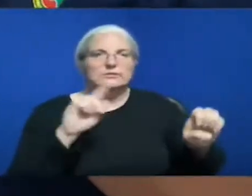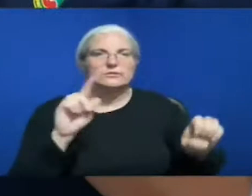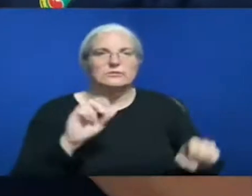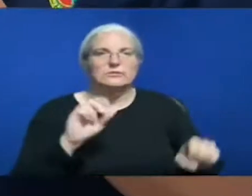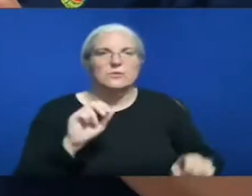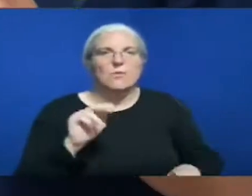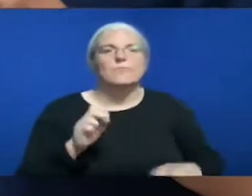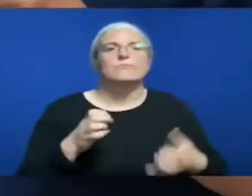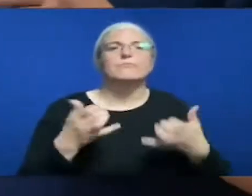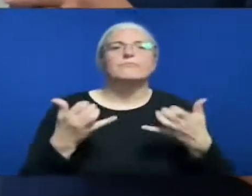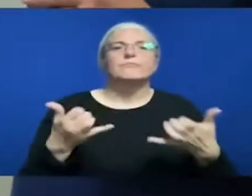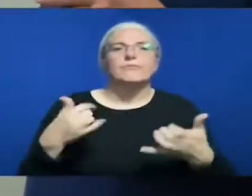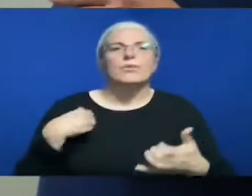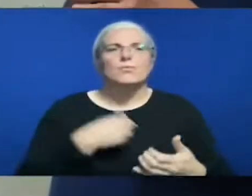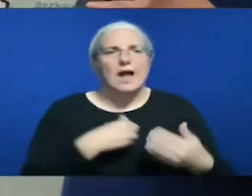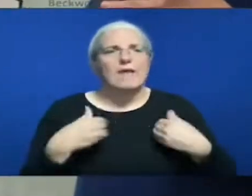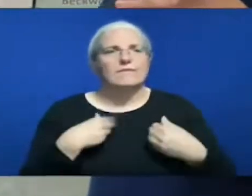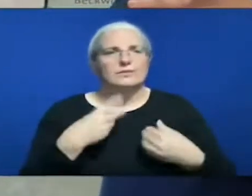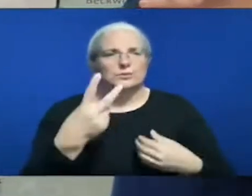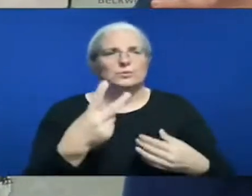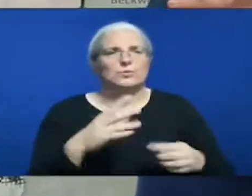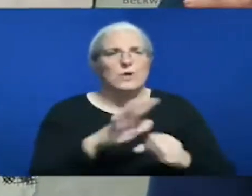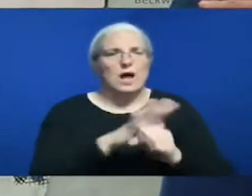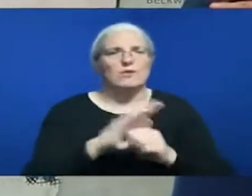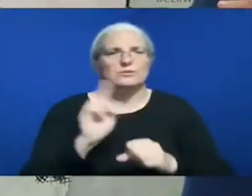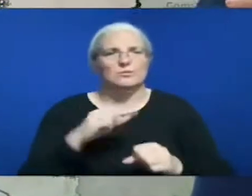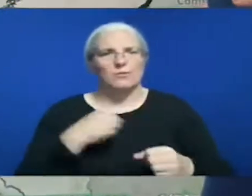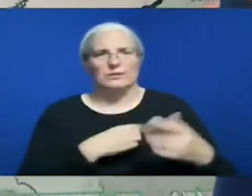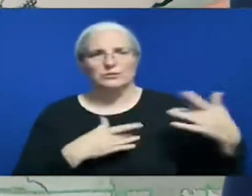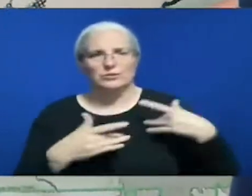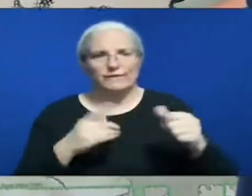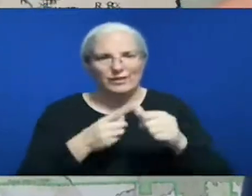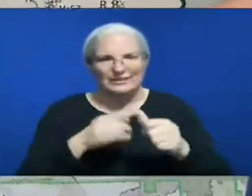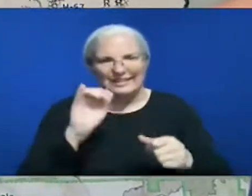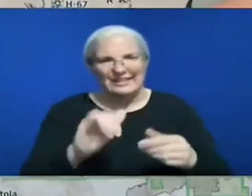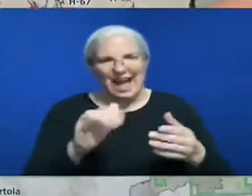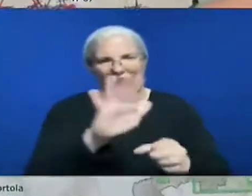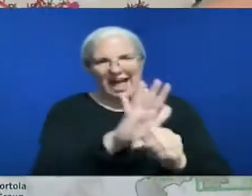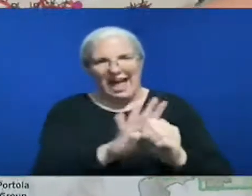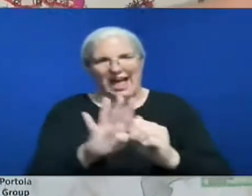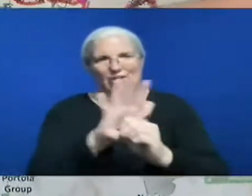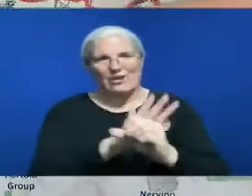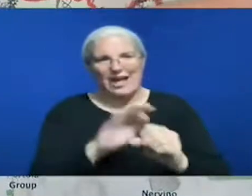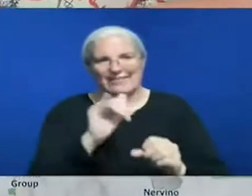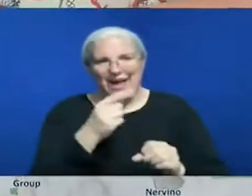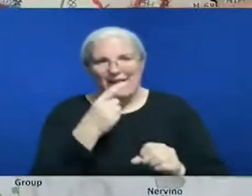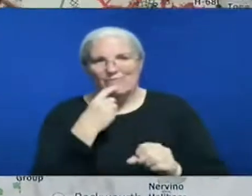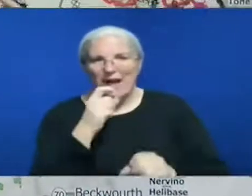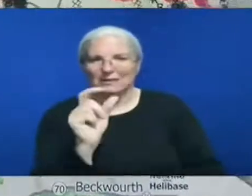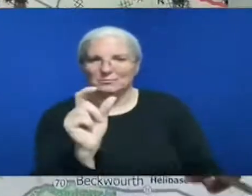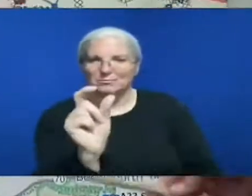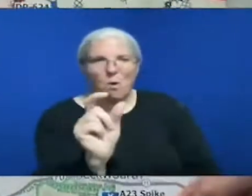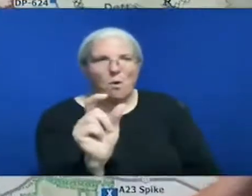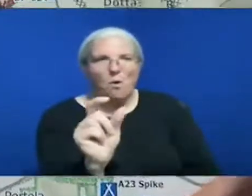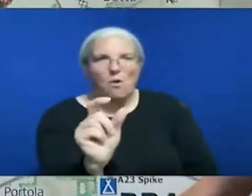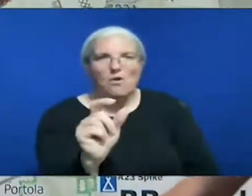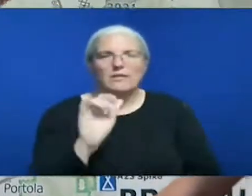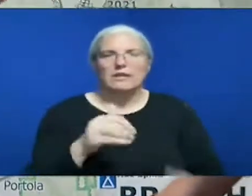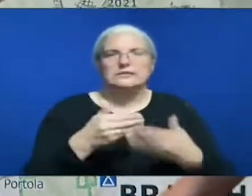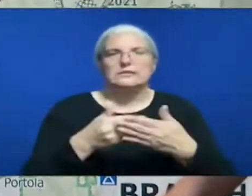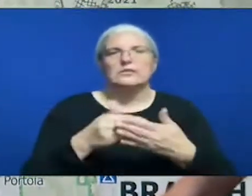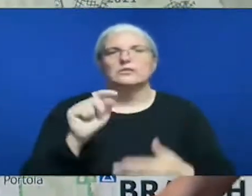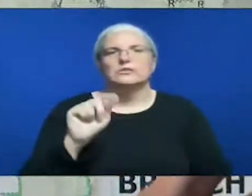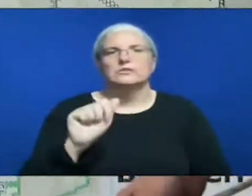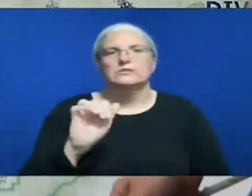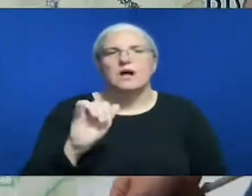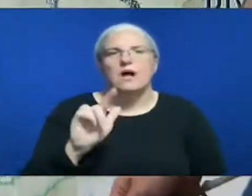this little piece that you can see here by Taylorsville and the other one was a sectional line over by Dixie